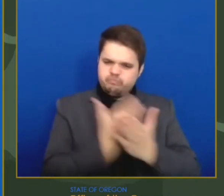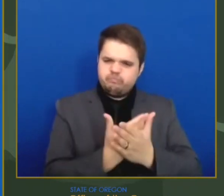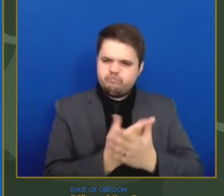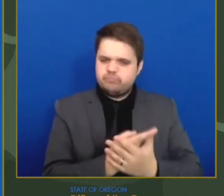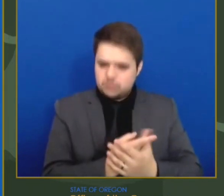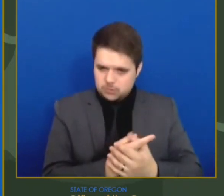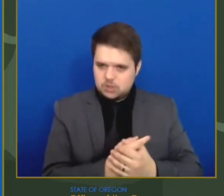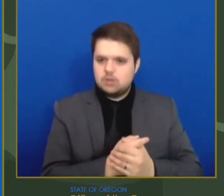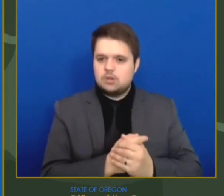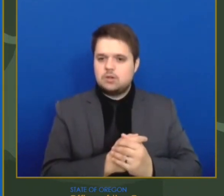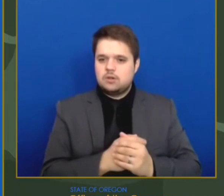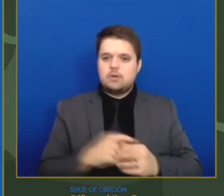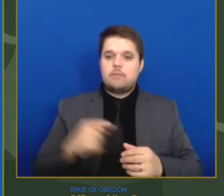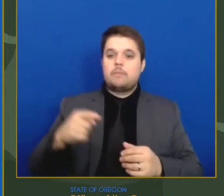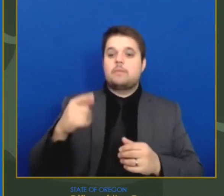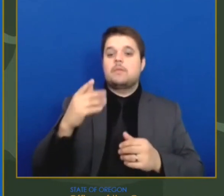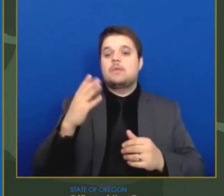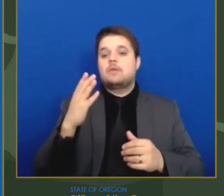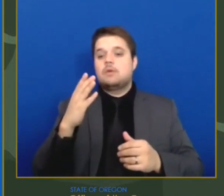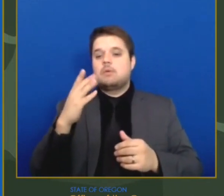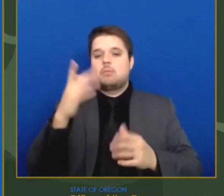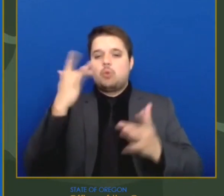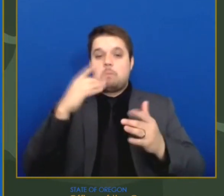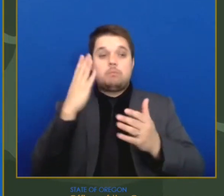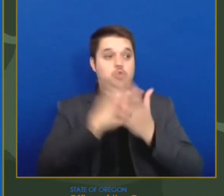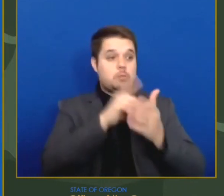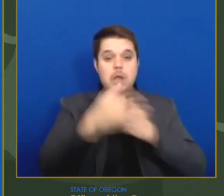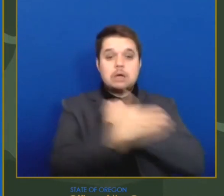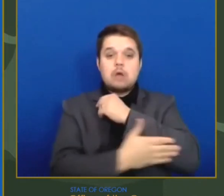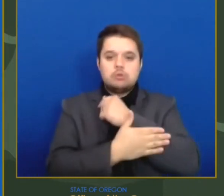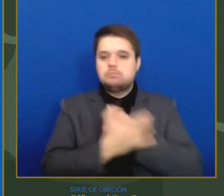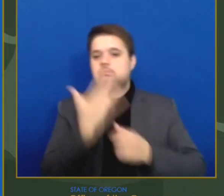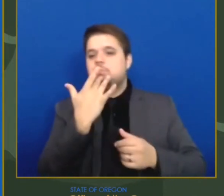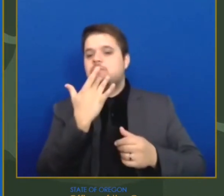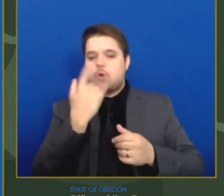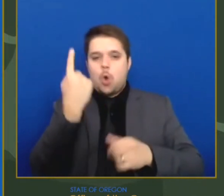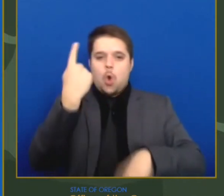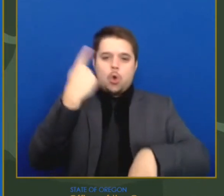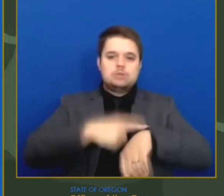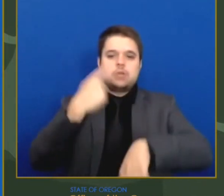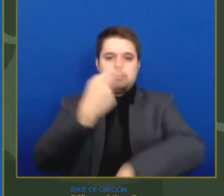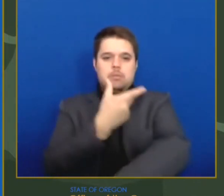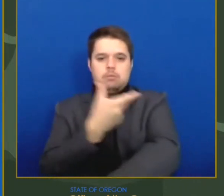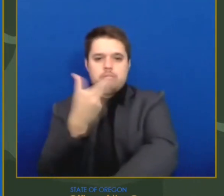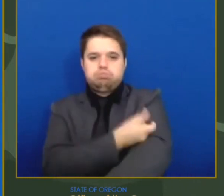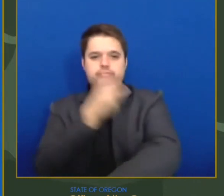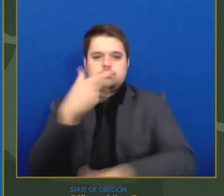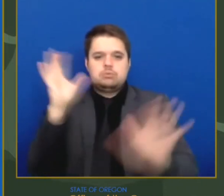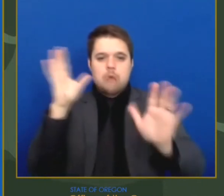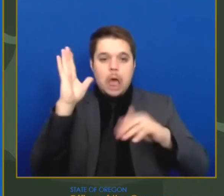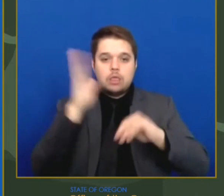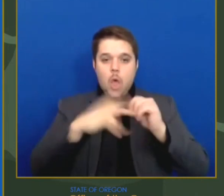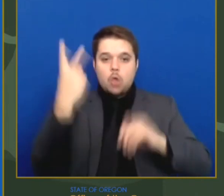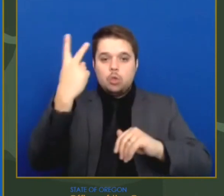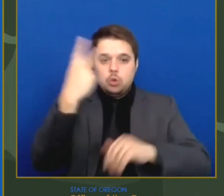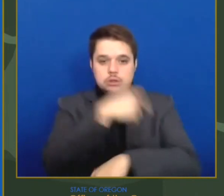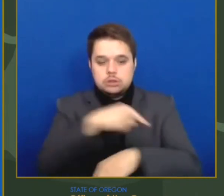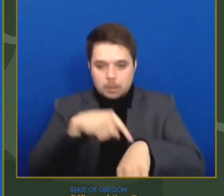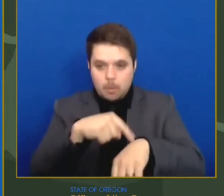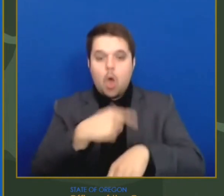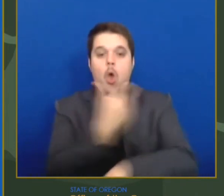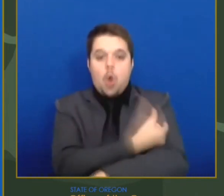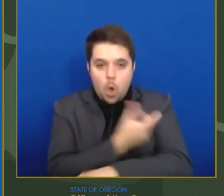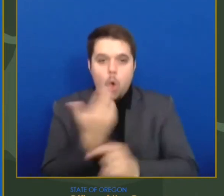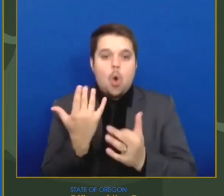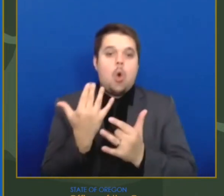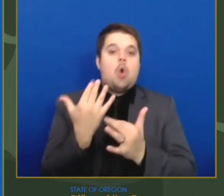harder to reach seniors and other groups of people, which affects their speed in rolling out this vaccine. We also know people have asked questions